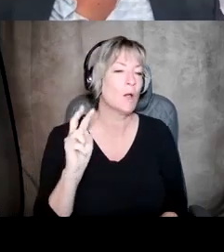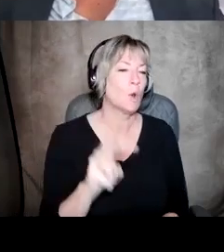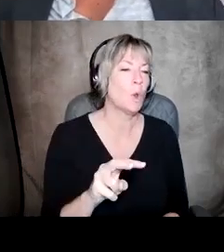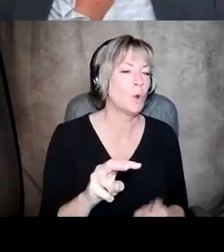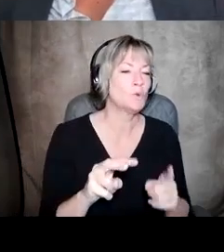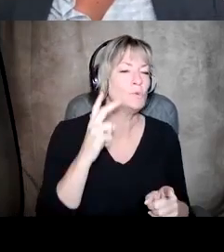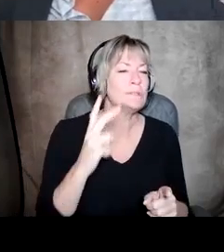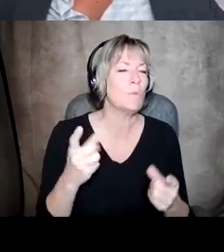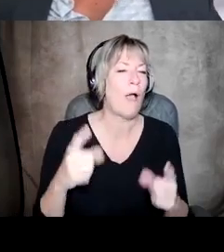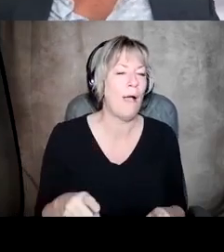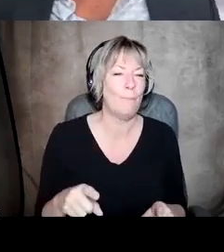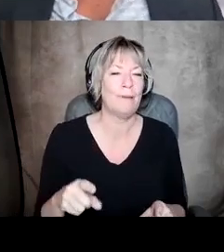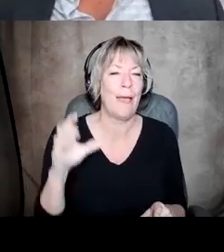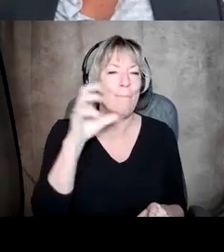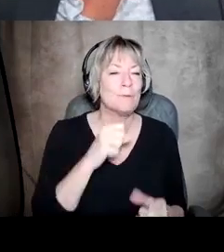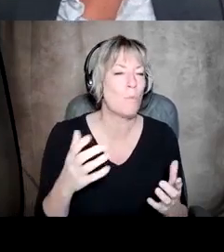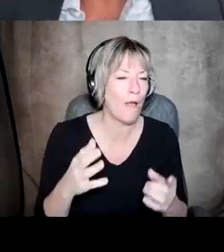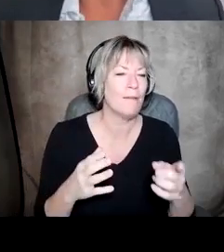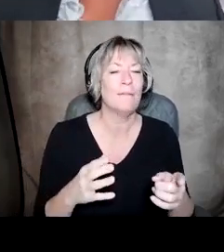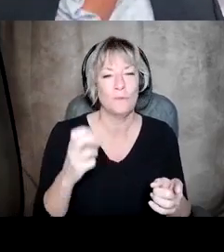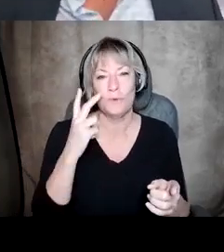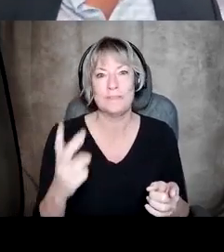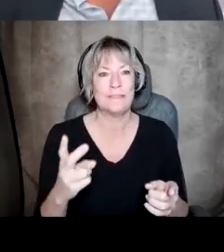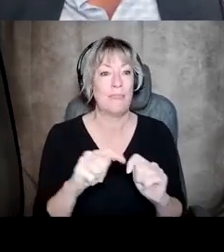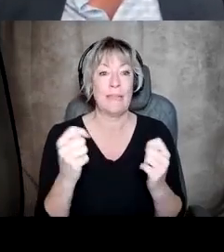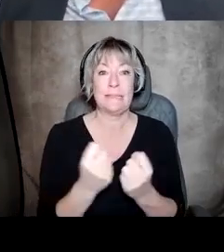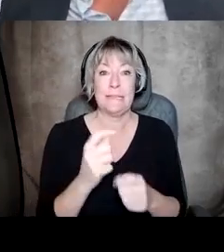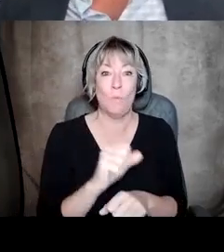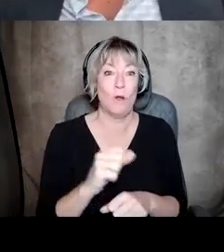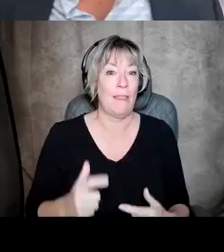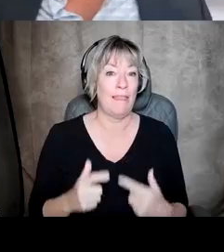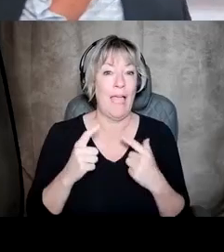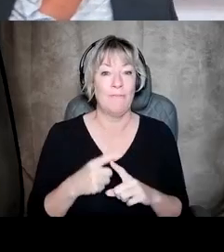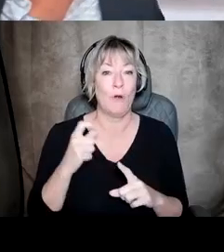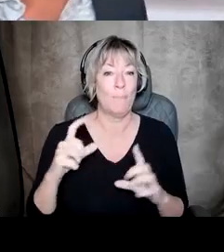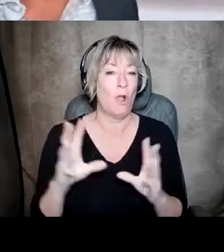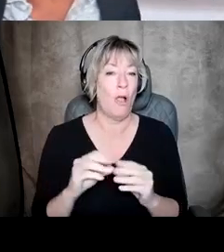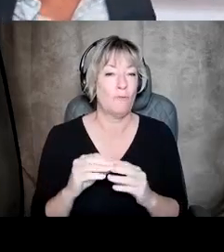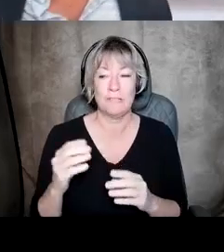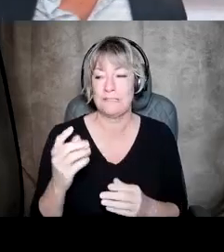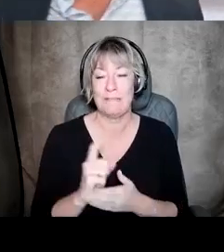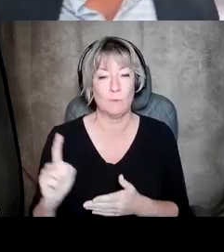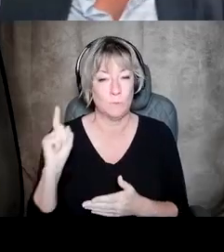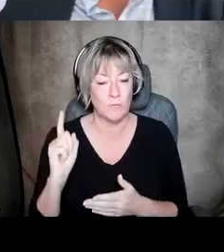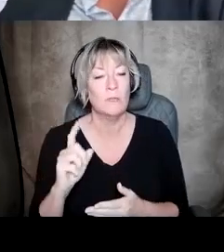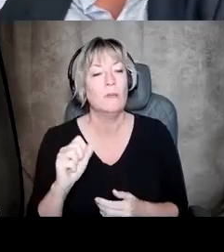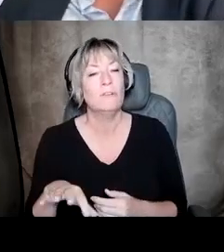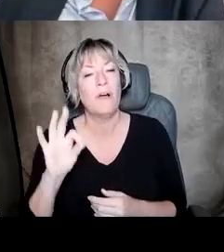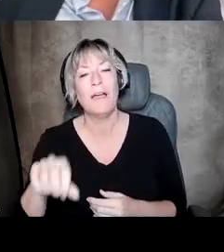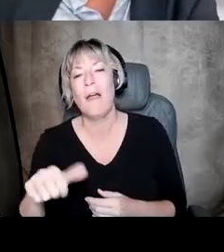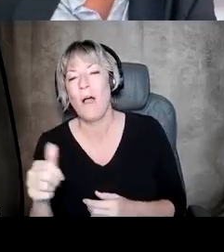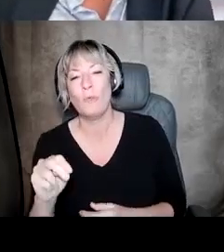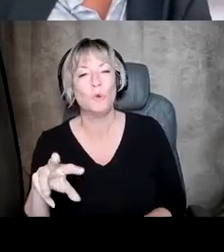broadcast on crisis intervention teamwork, which was live from the CIT Conference in Indianapolis. And you can find other news, updates, and